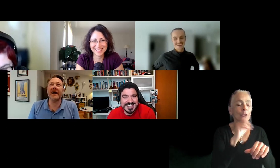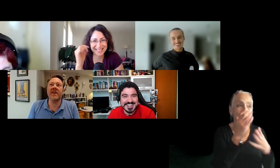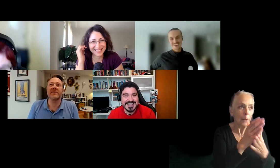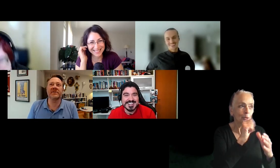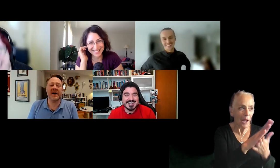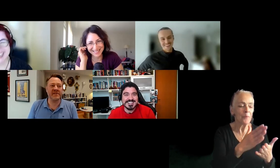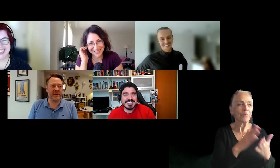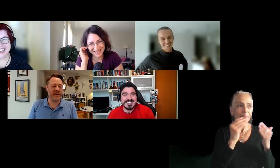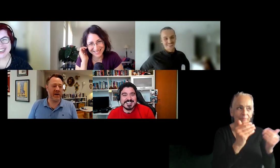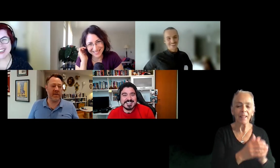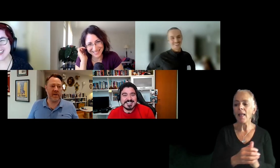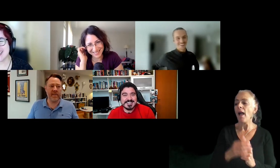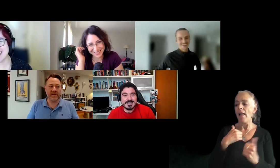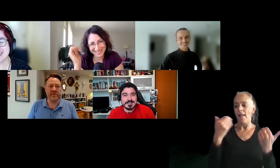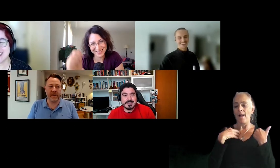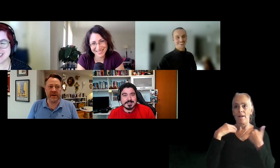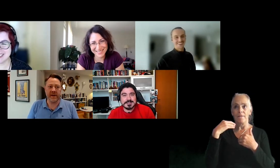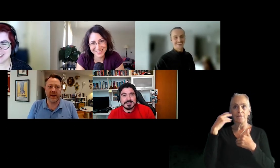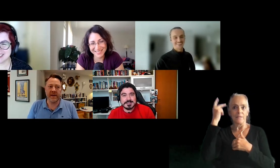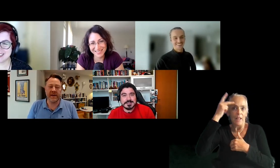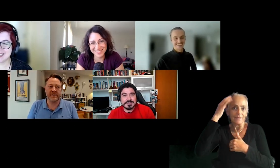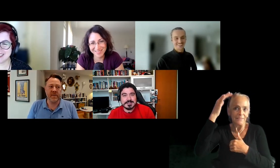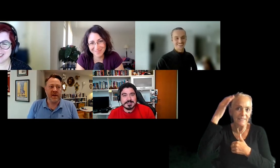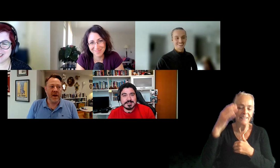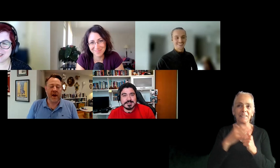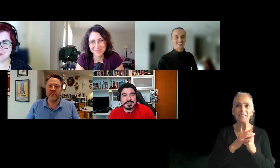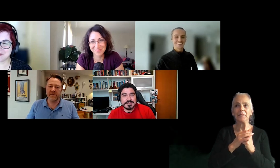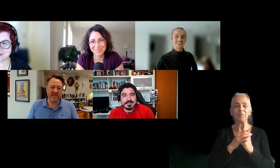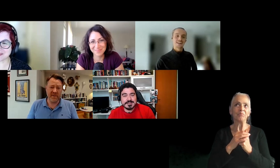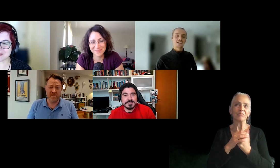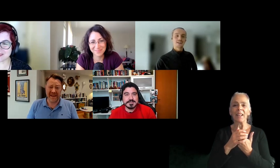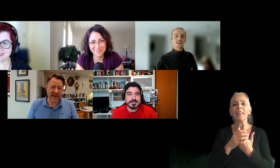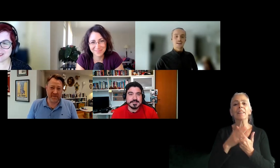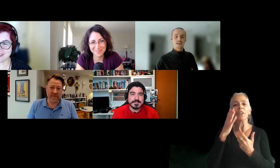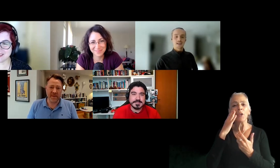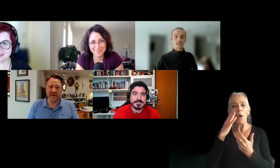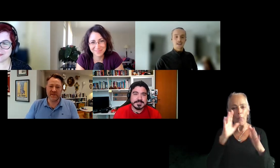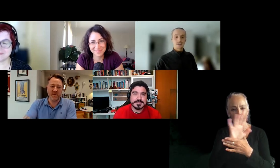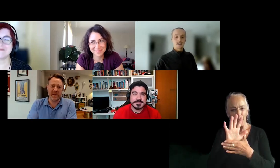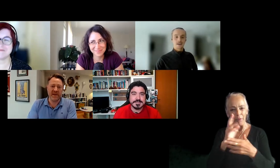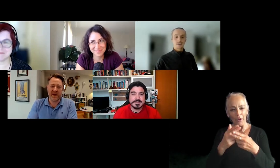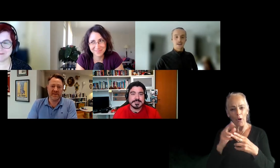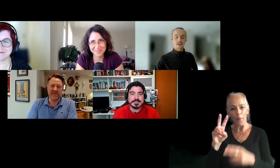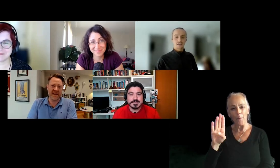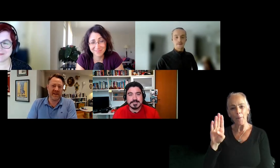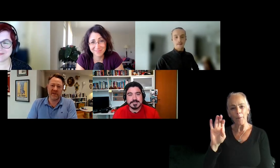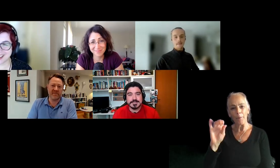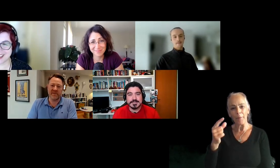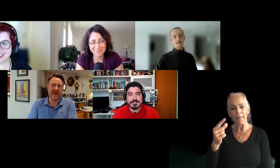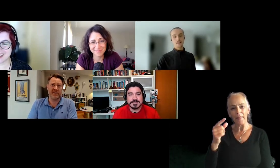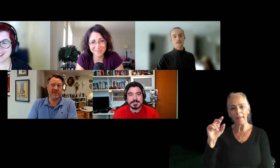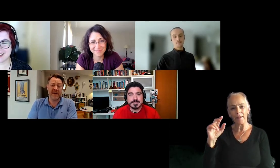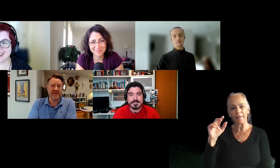I kind of have this philosophy, um, about doing it. And it's, I don't know if you've ever seen the movie Big Night. It's this movie that was in like